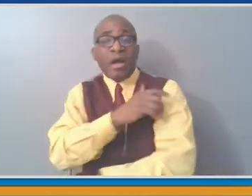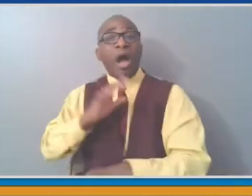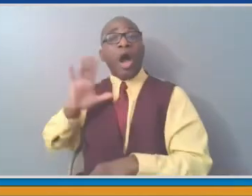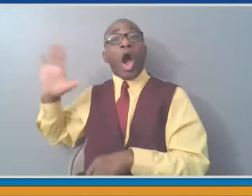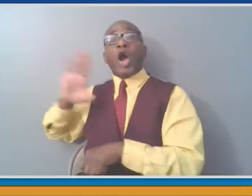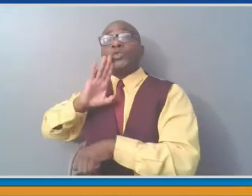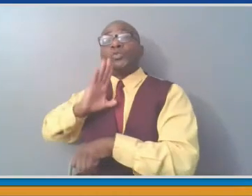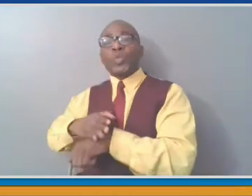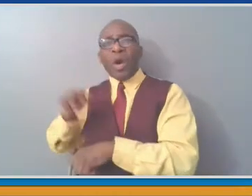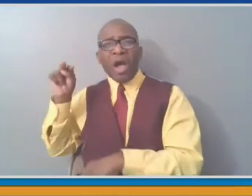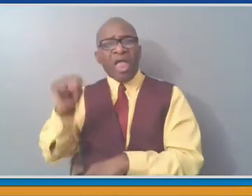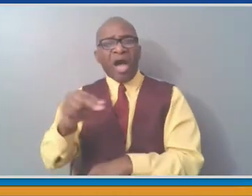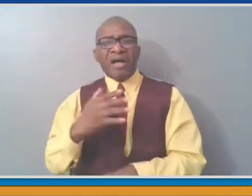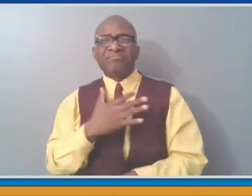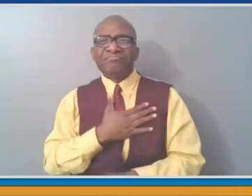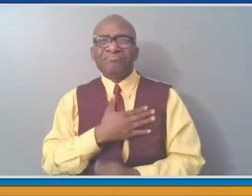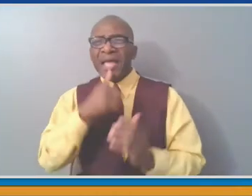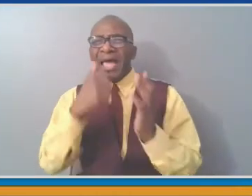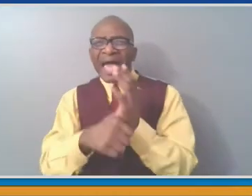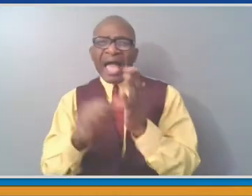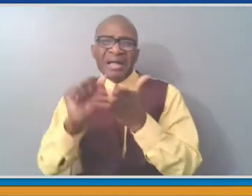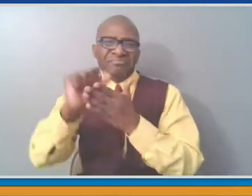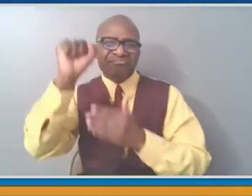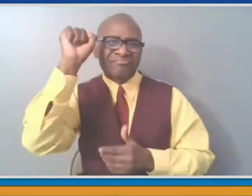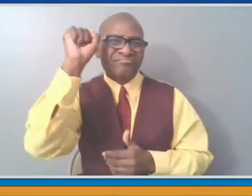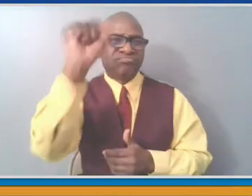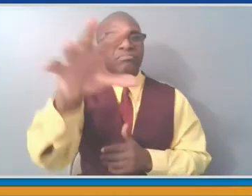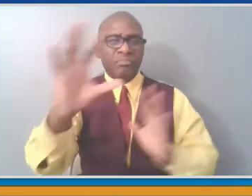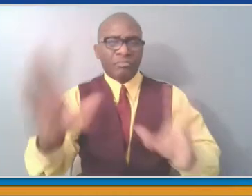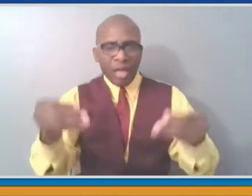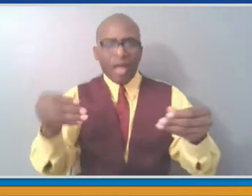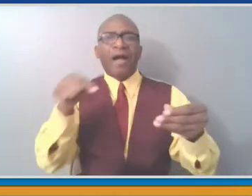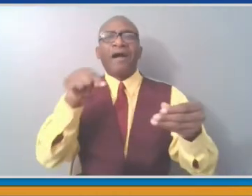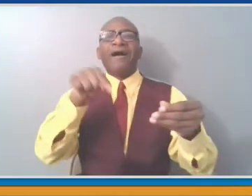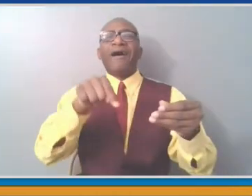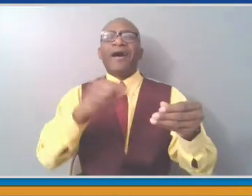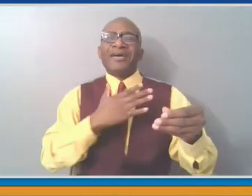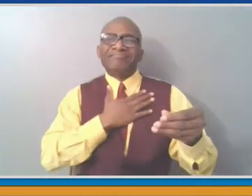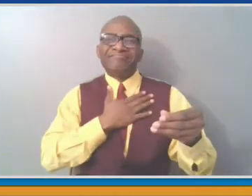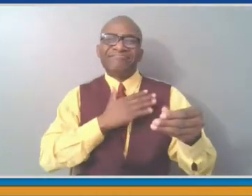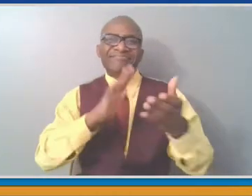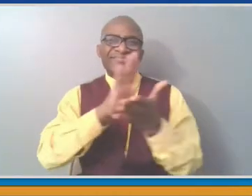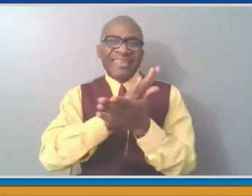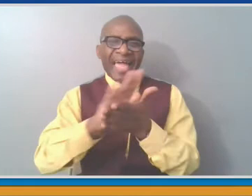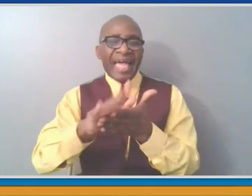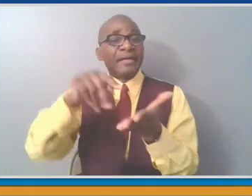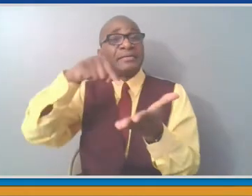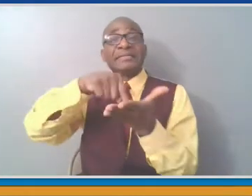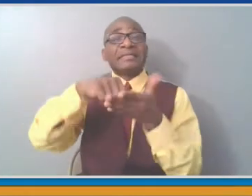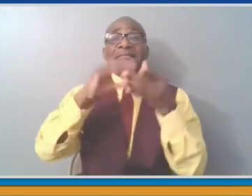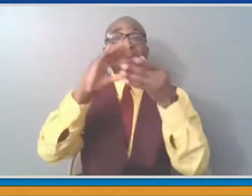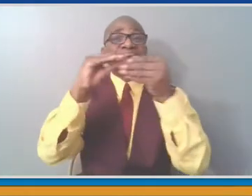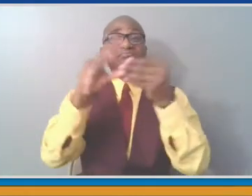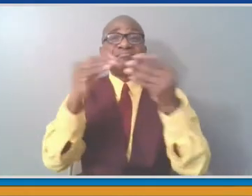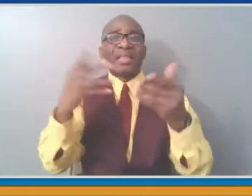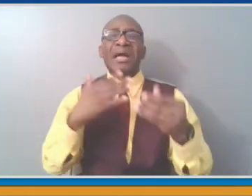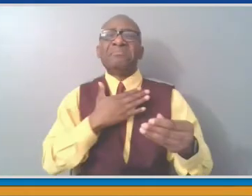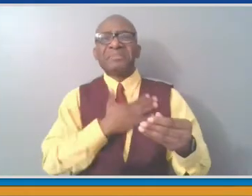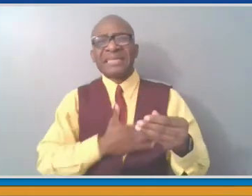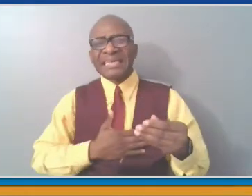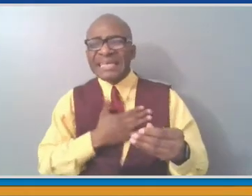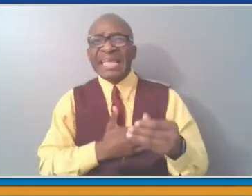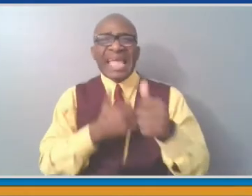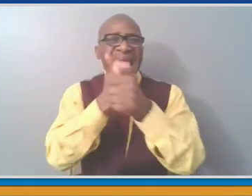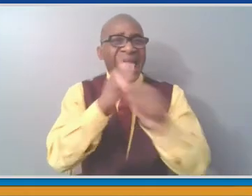what she said in the letter that was most interesting to us, she said, I strongly urge anyone looking to protect themselves to get the vaccine. No better